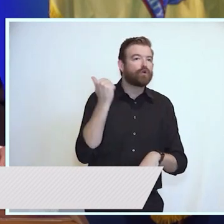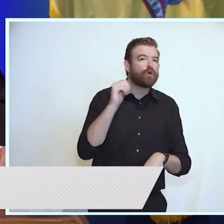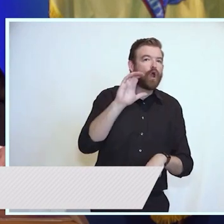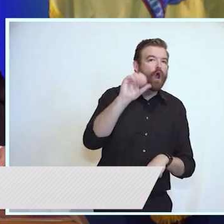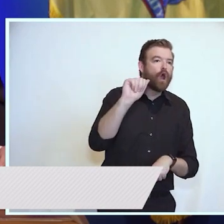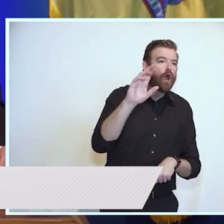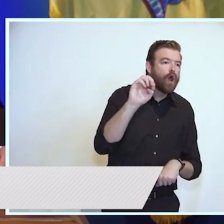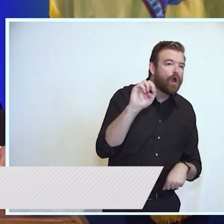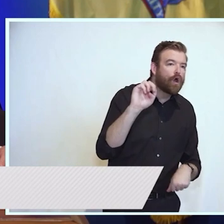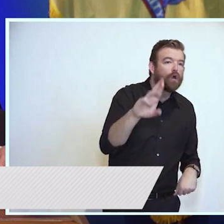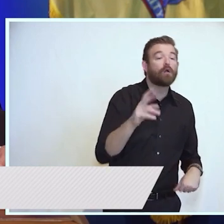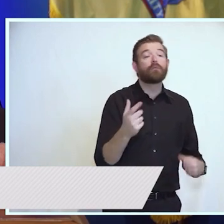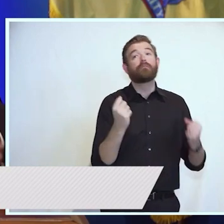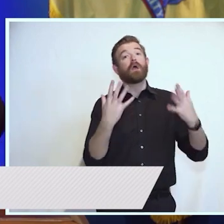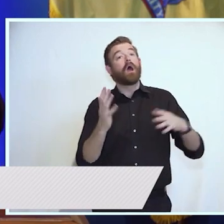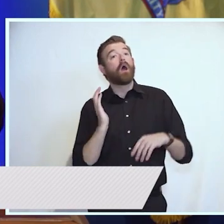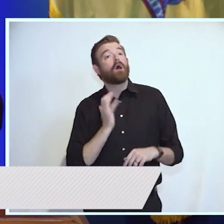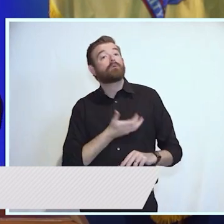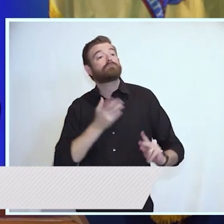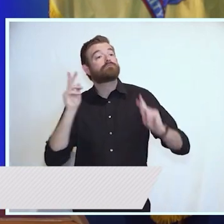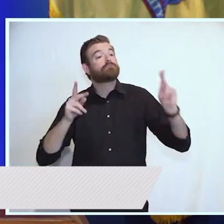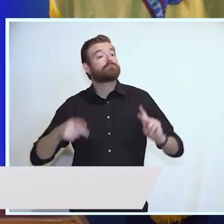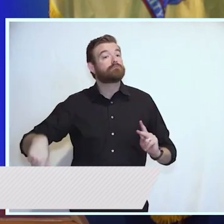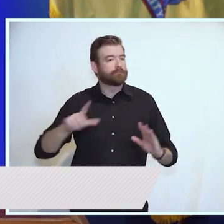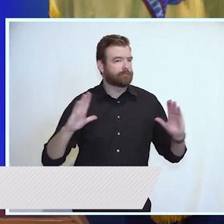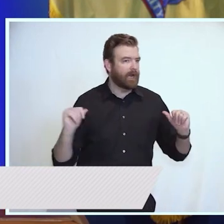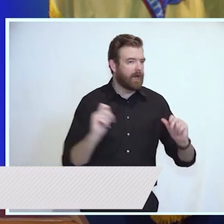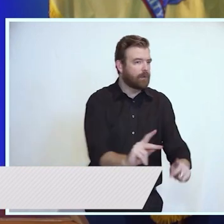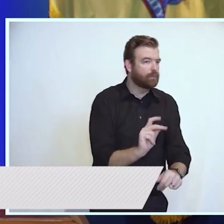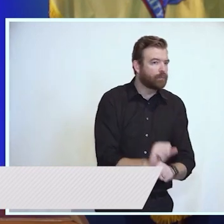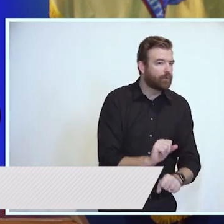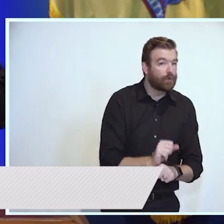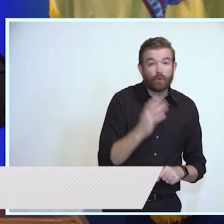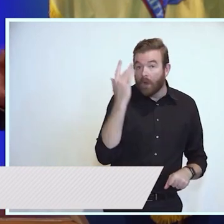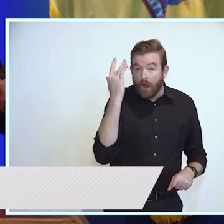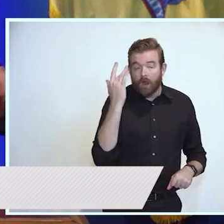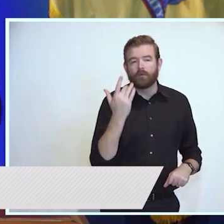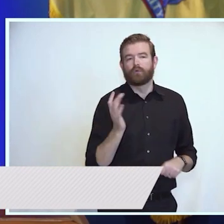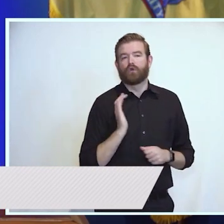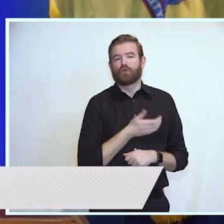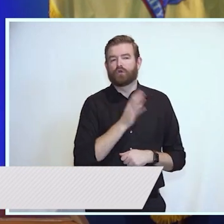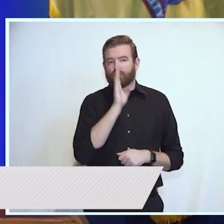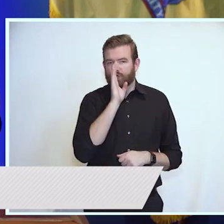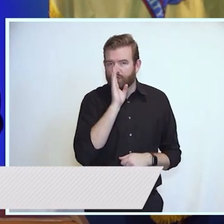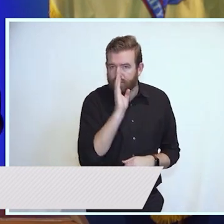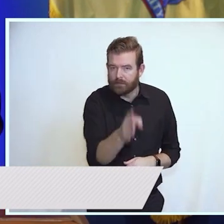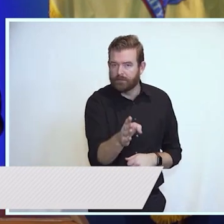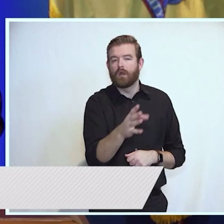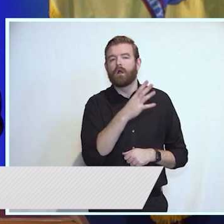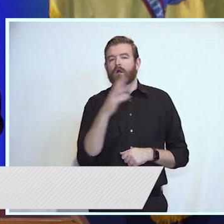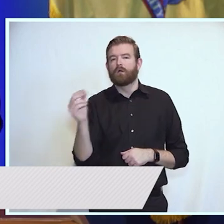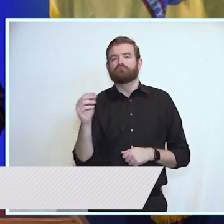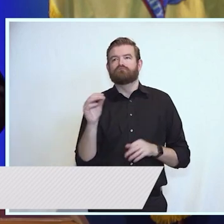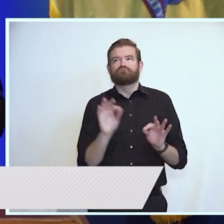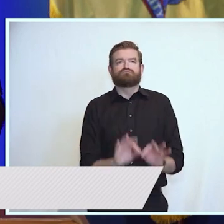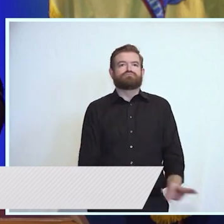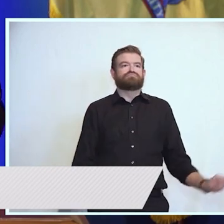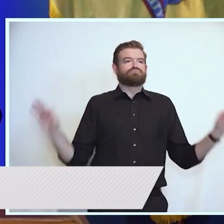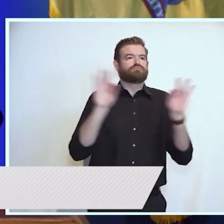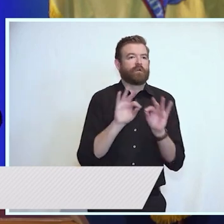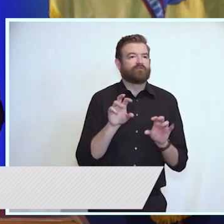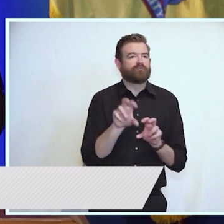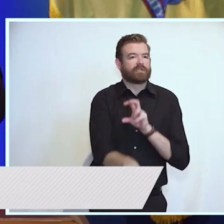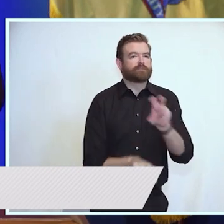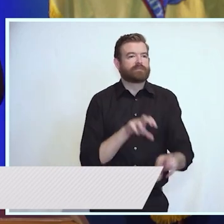our residents are getting back to work because of our direct and critical investments in tens of thousands of small businesses $800